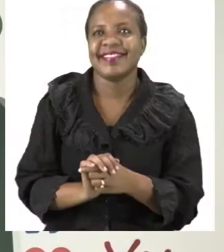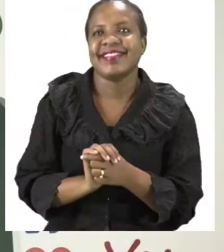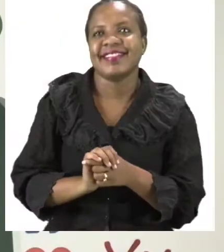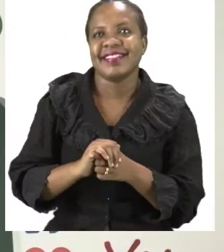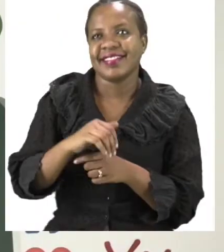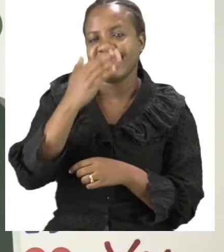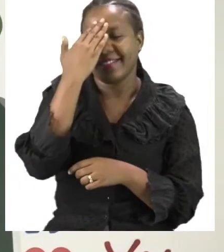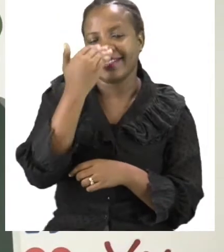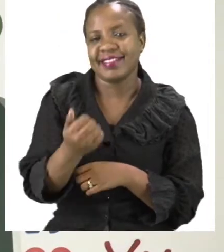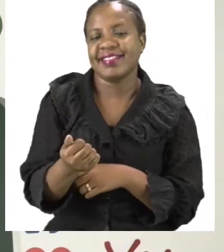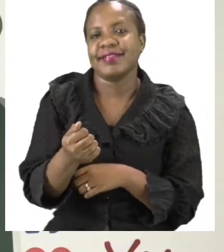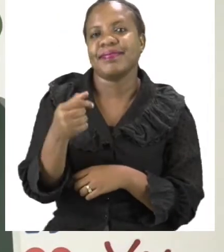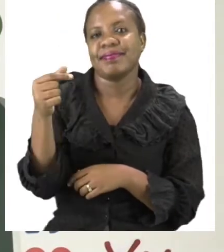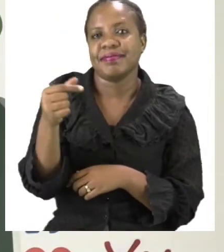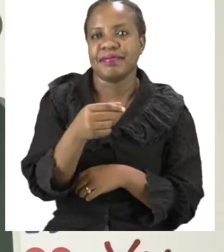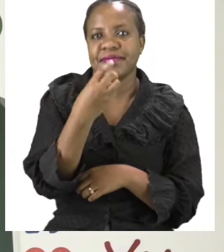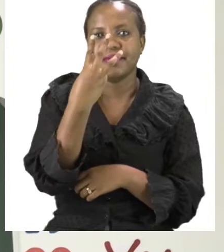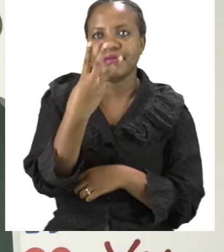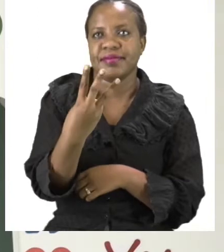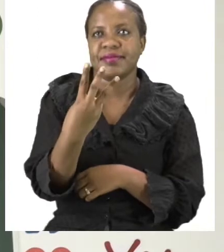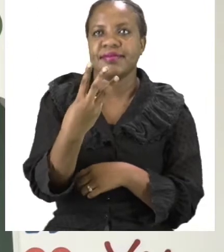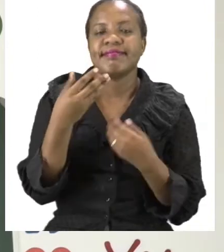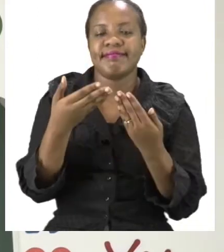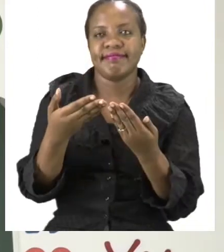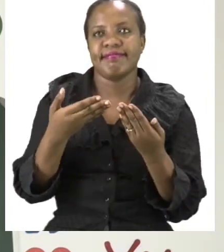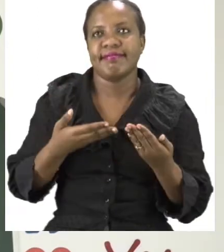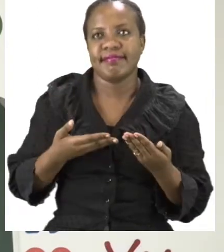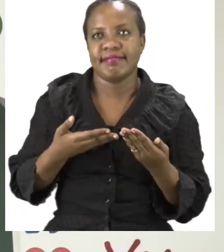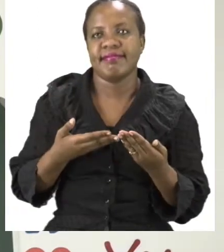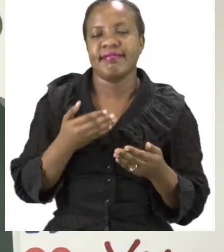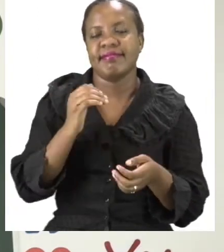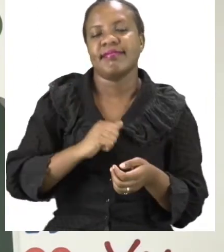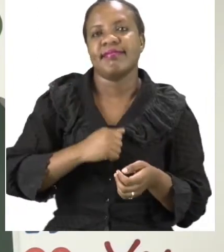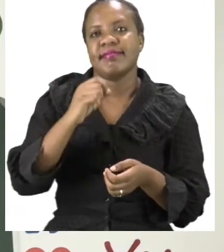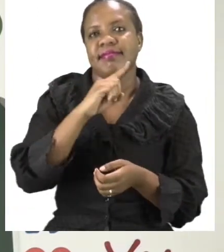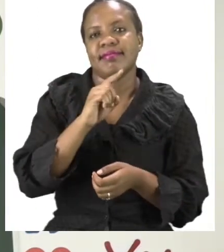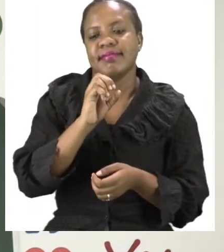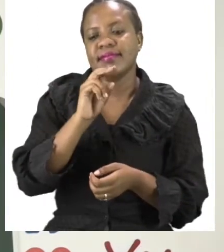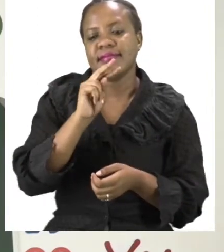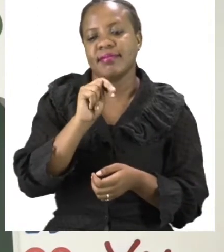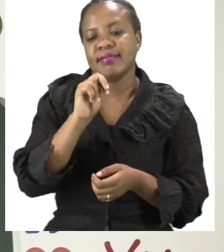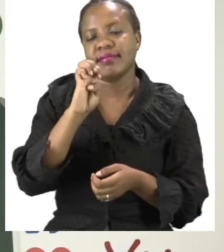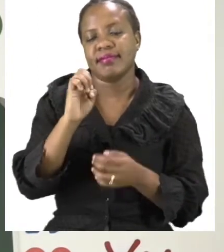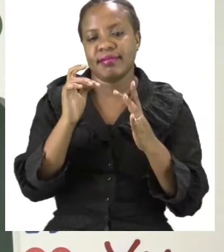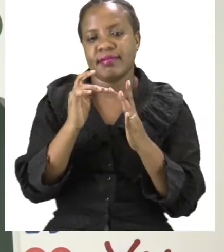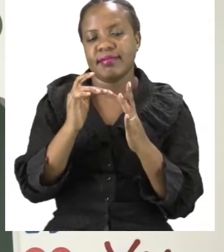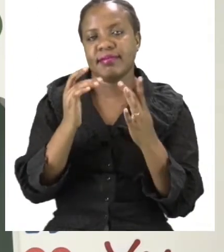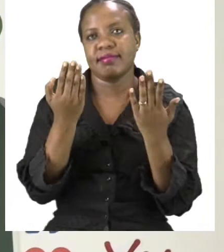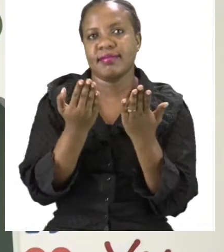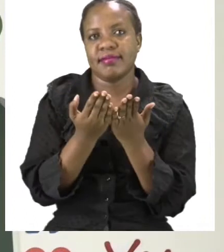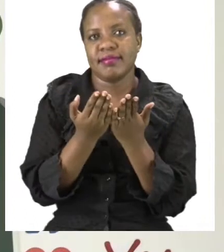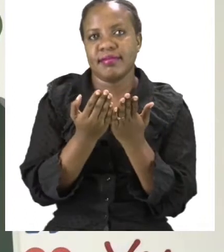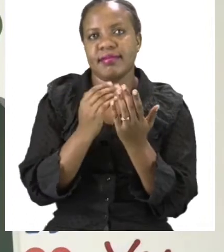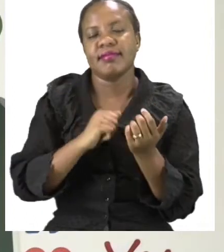Hello grade 3s and welcome to MyZone Online School. My name is